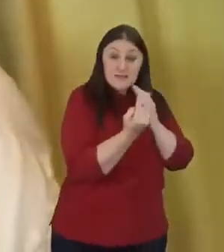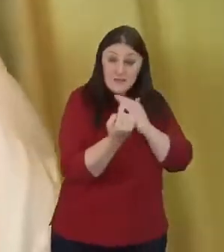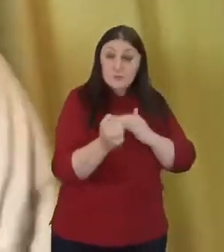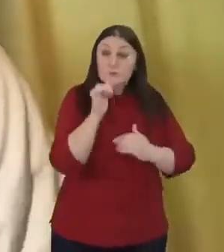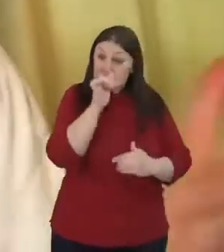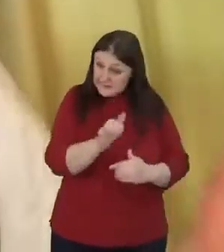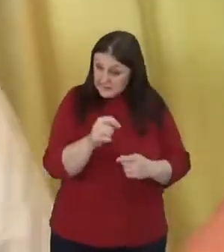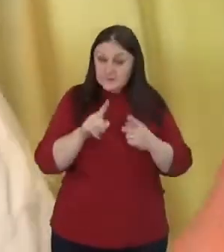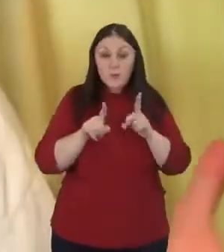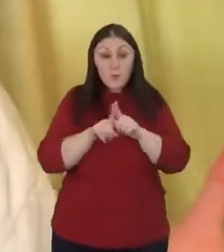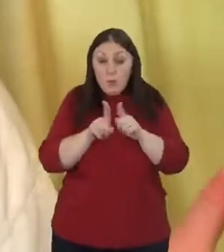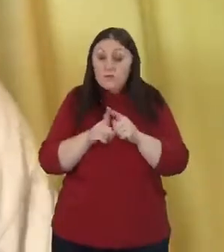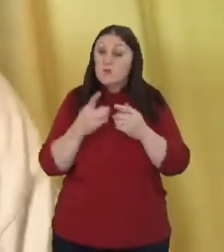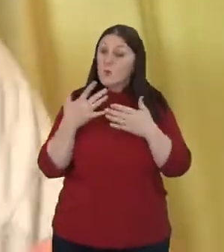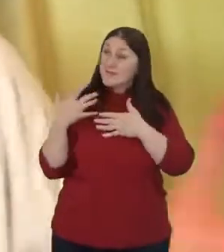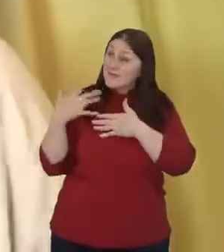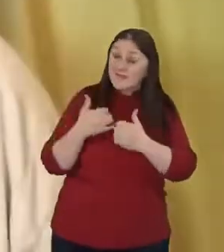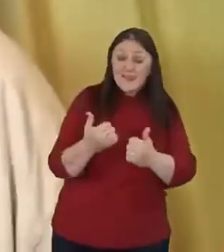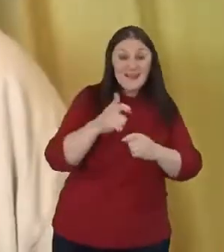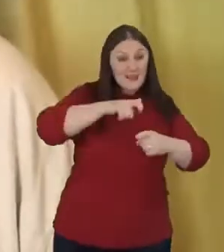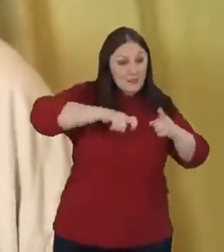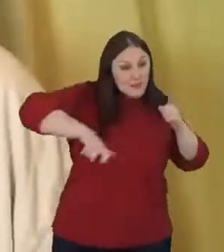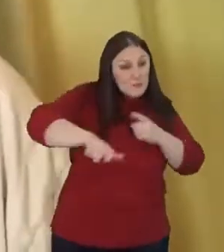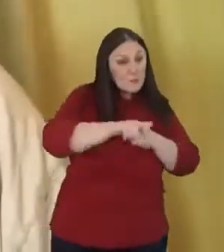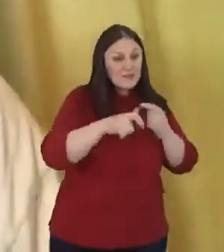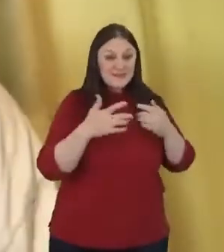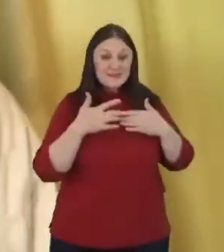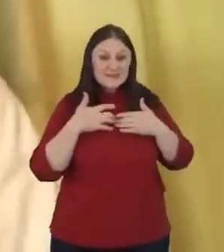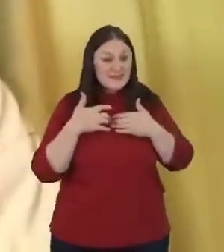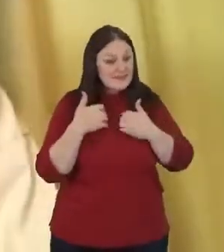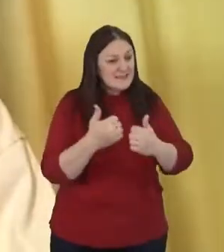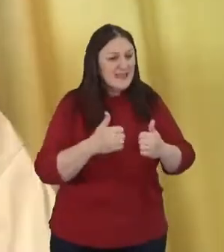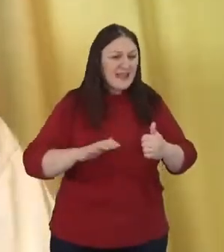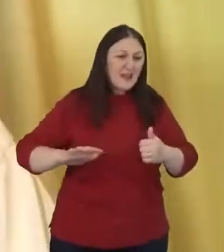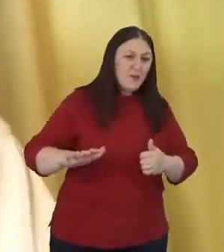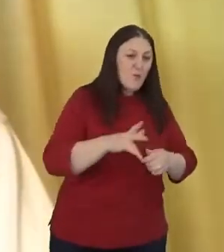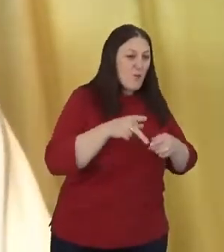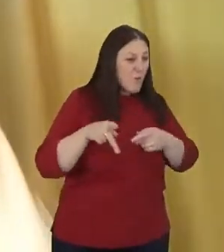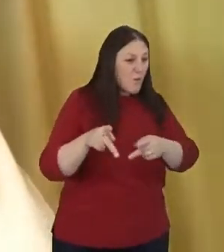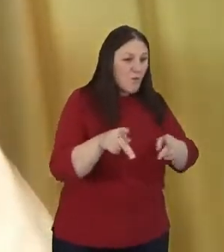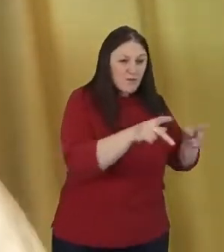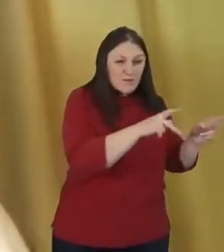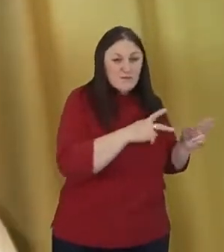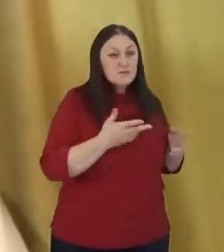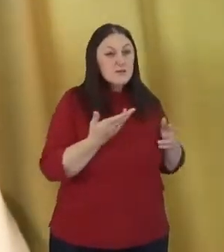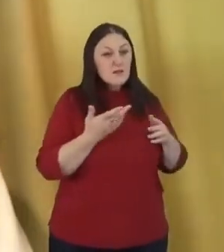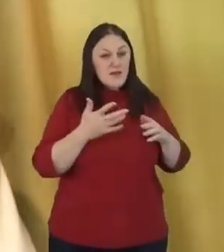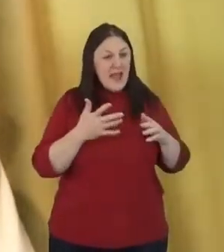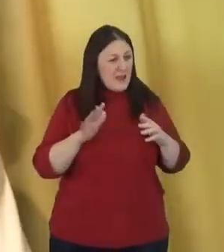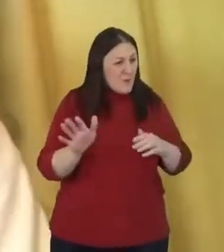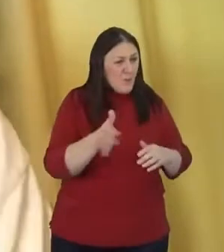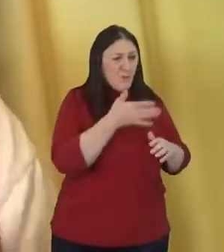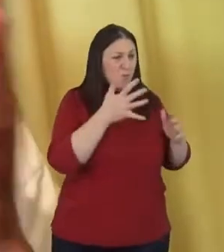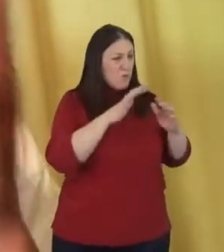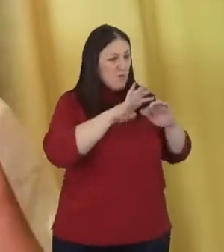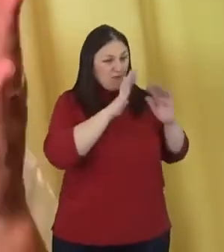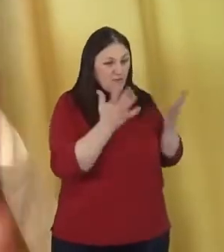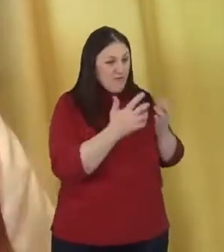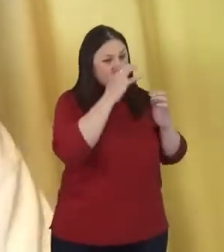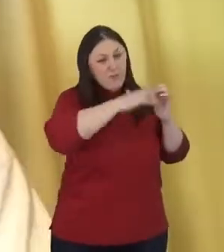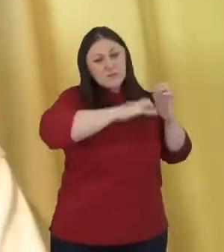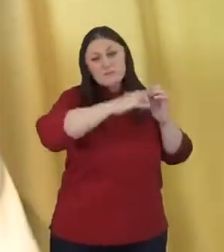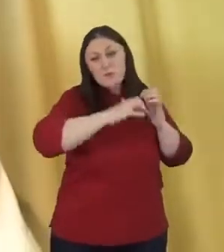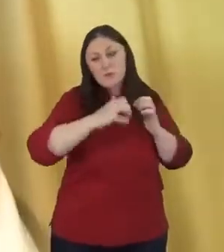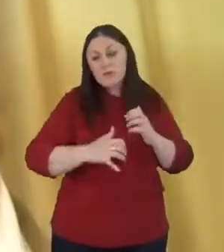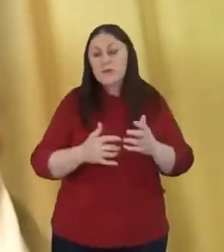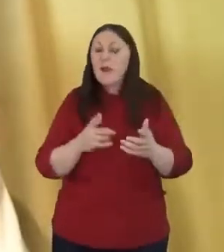communities. God's healing our streets. God's healing a broken world. So I want to just reflect a little on that, because I think sometimes we